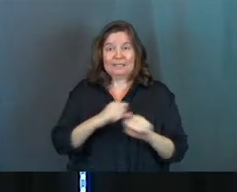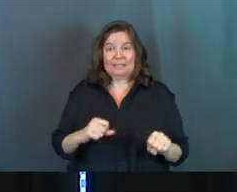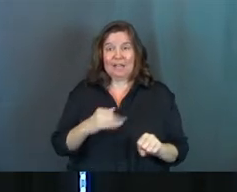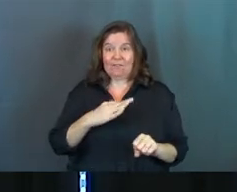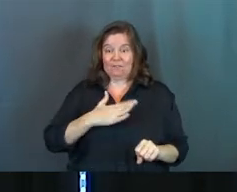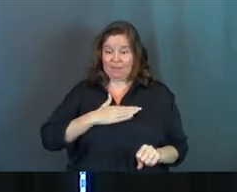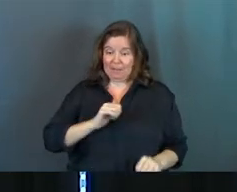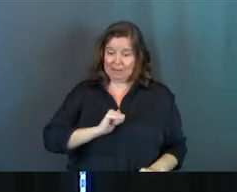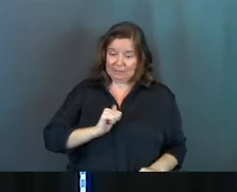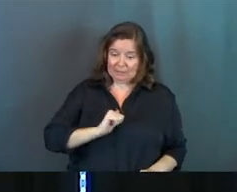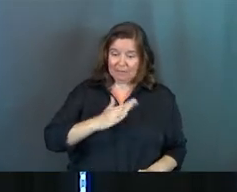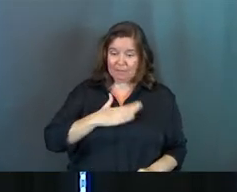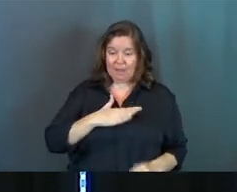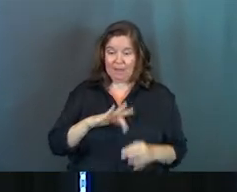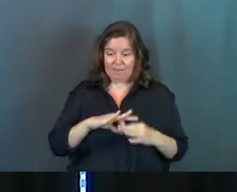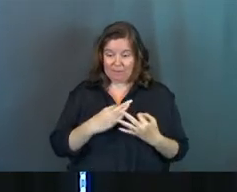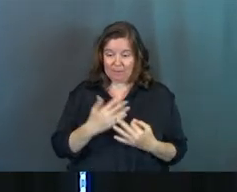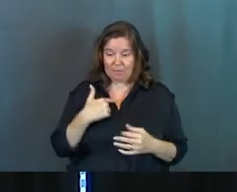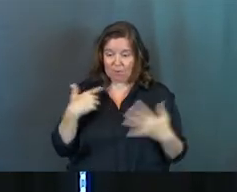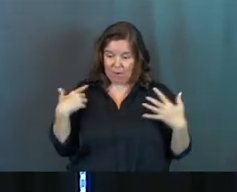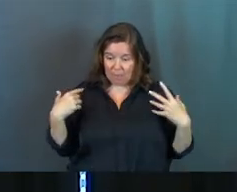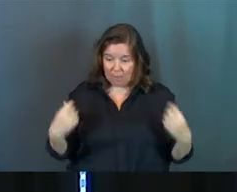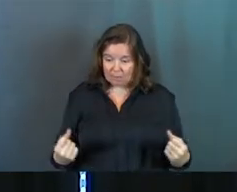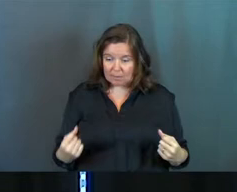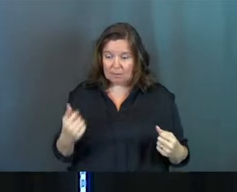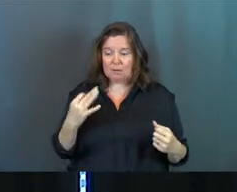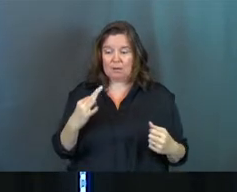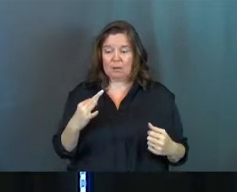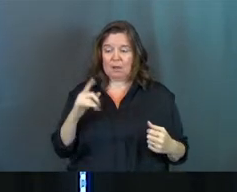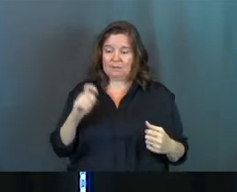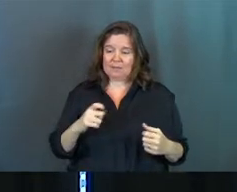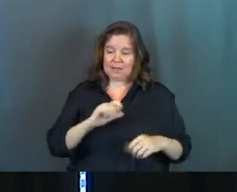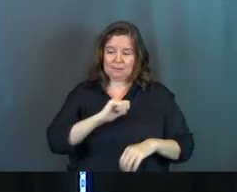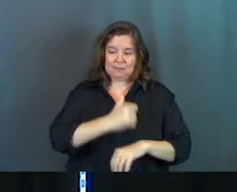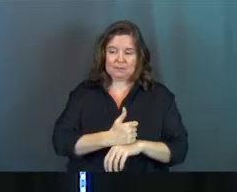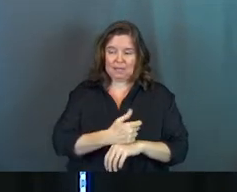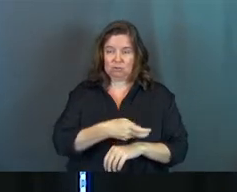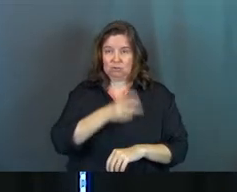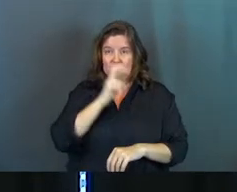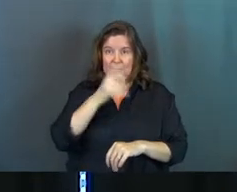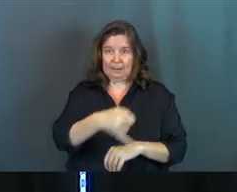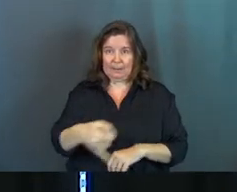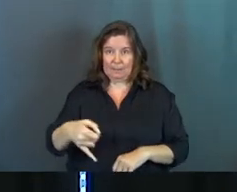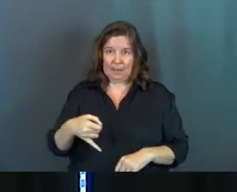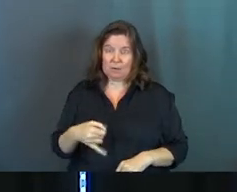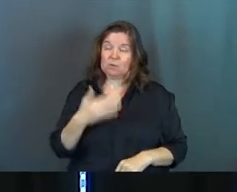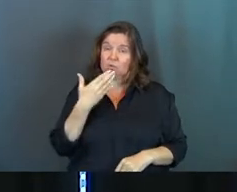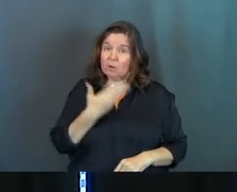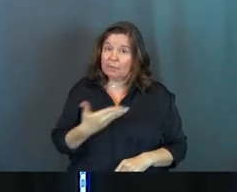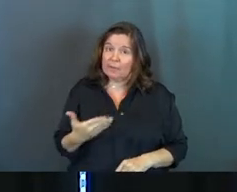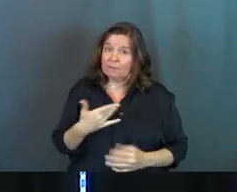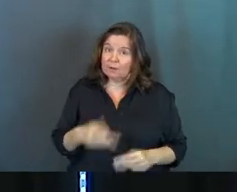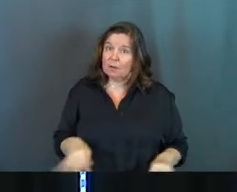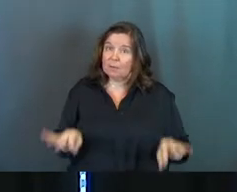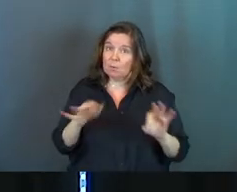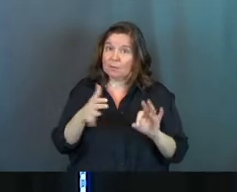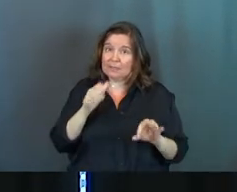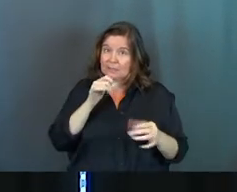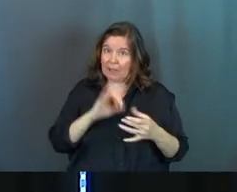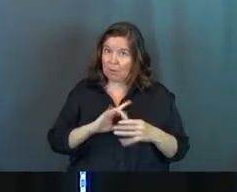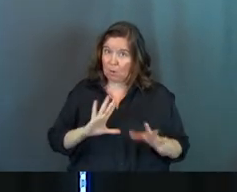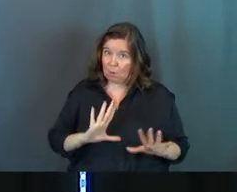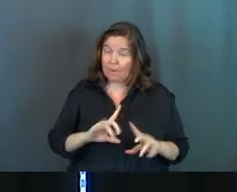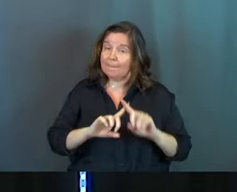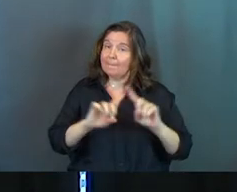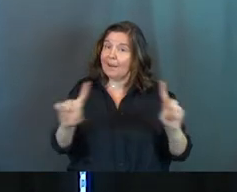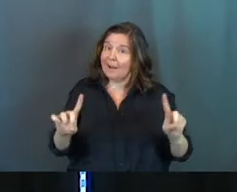of, of myself, of my immediate family, for our health. I've got to set strict boundaries. Amen. Very good thing. Very important thing to not let go of.